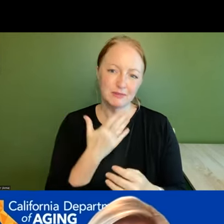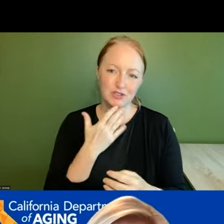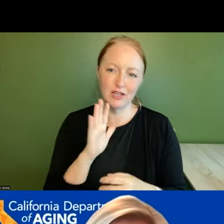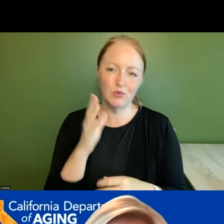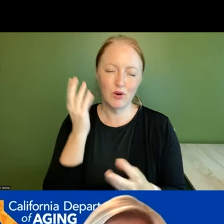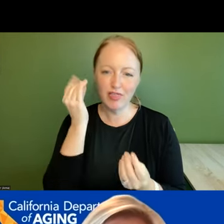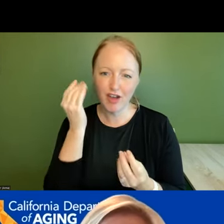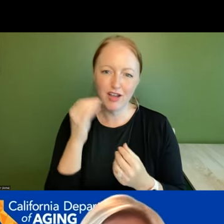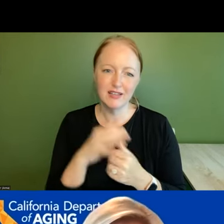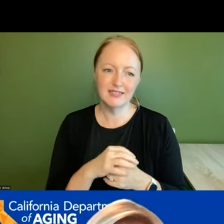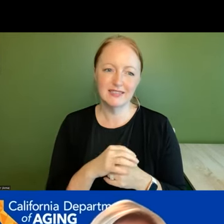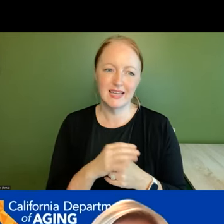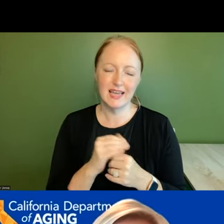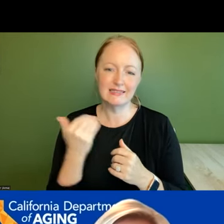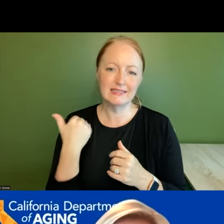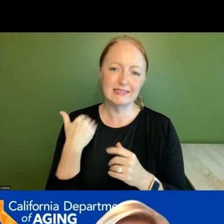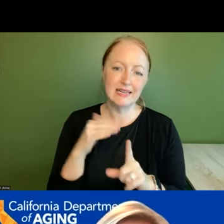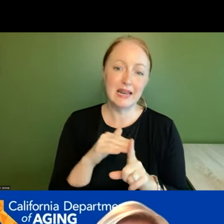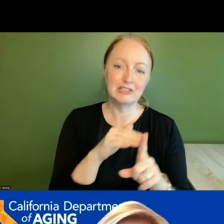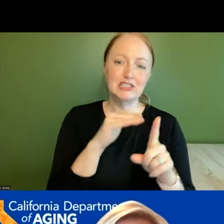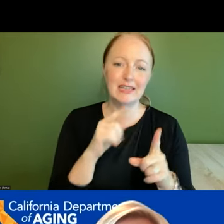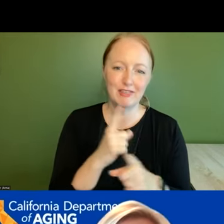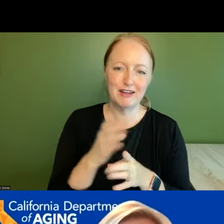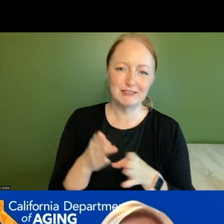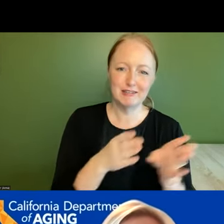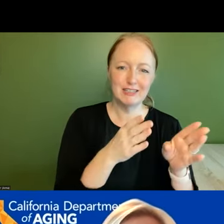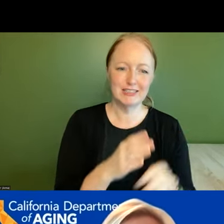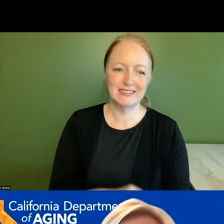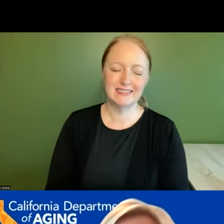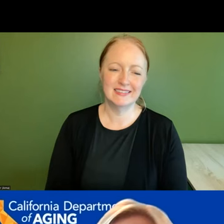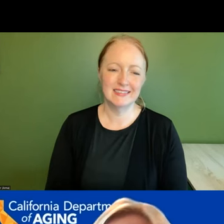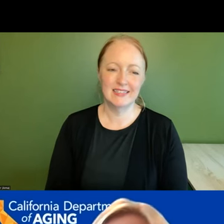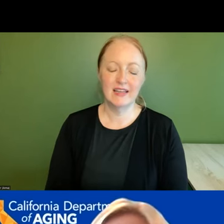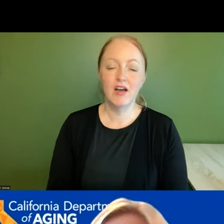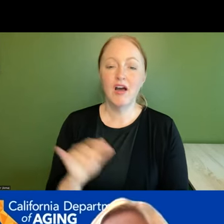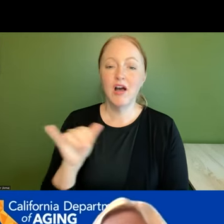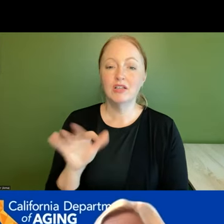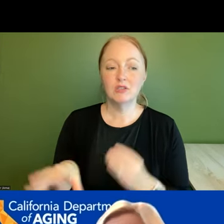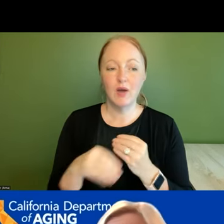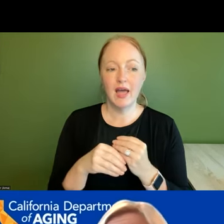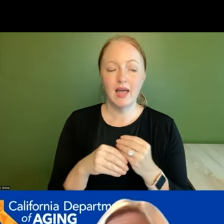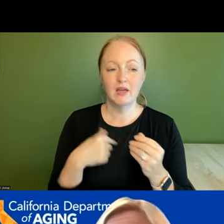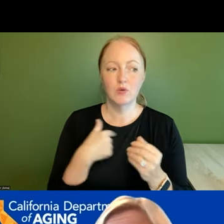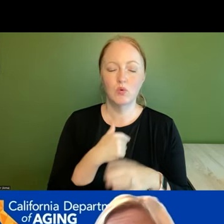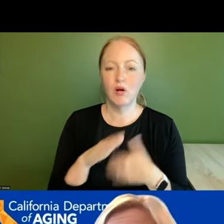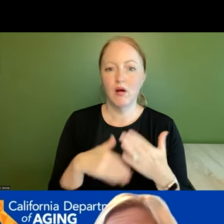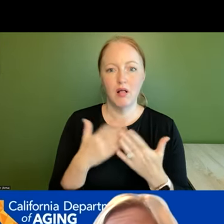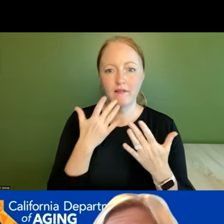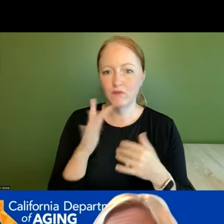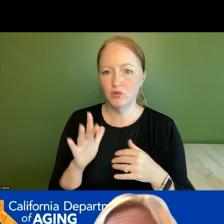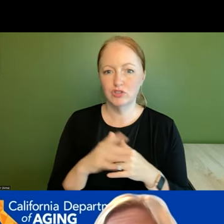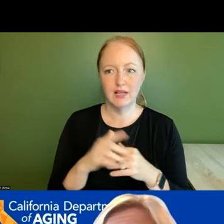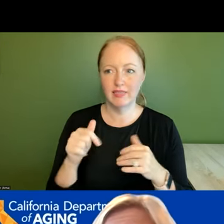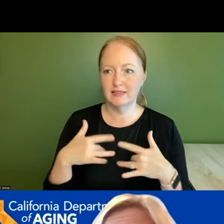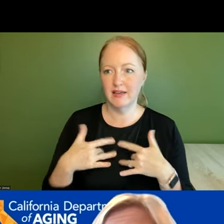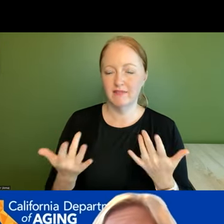thoughts and nudging um in the right direction um i did want to also add that we're we're all very fortunate that this